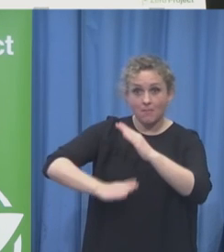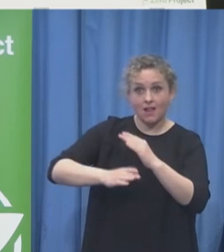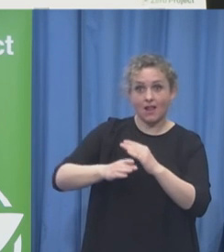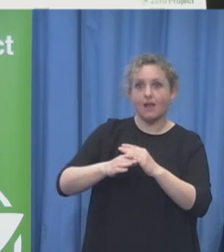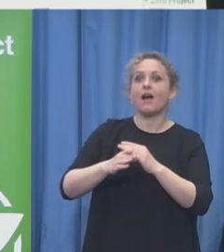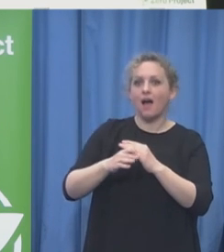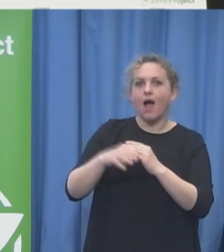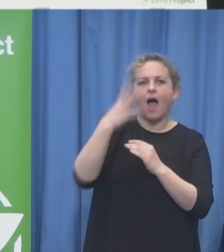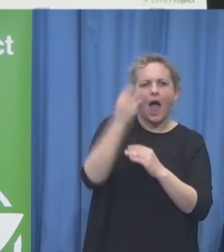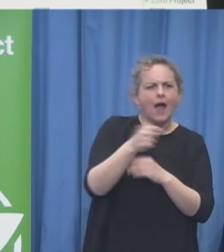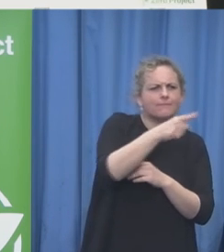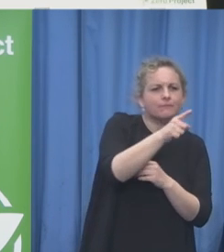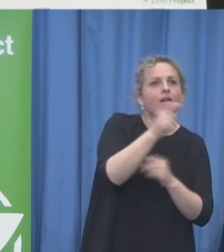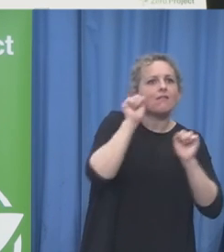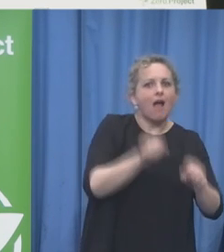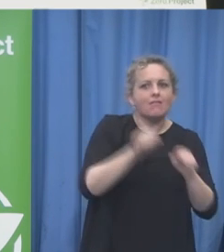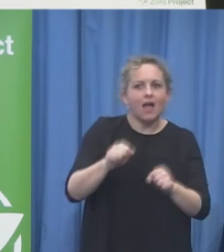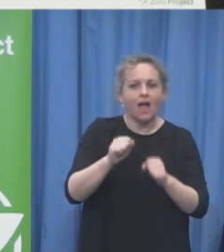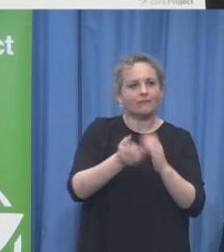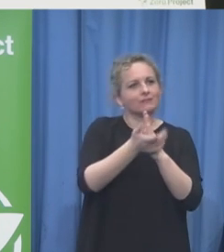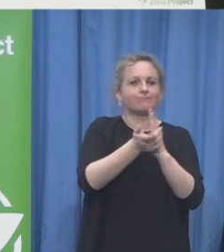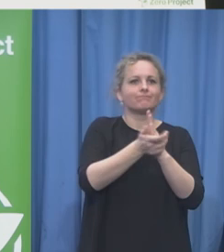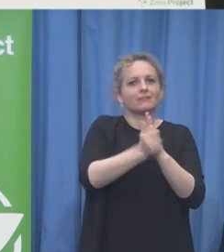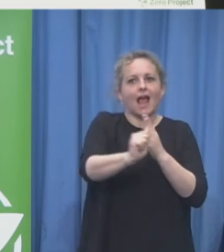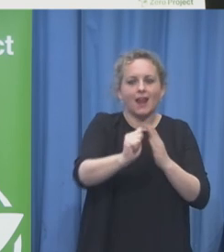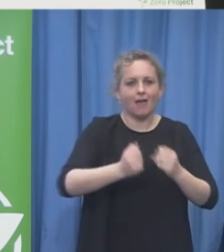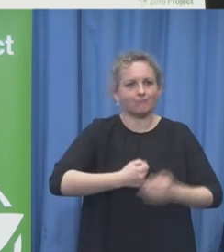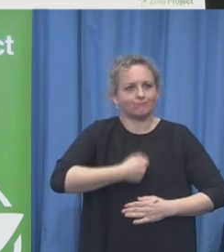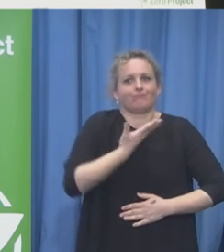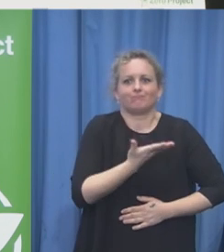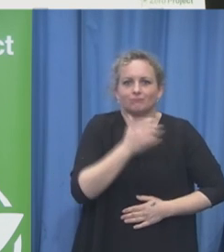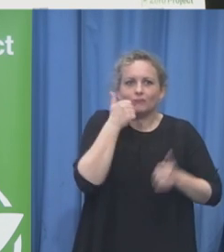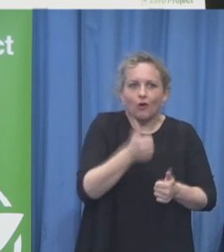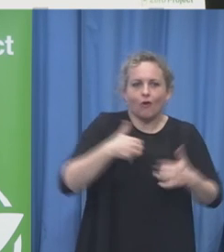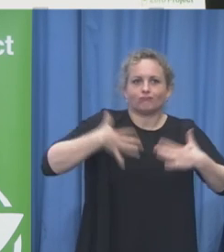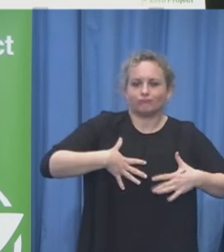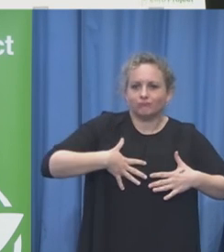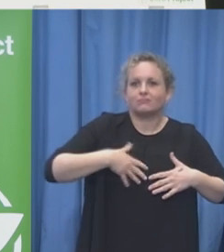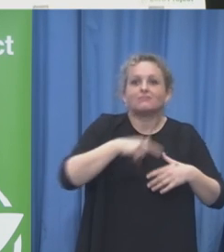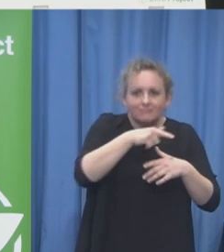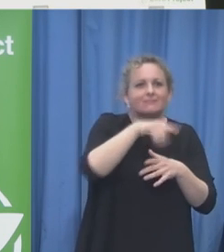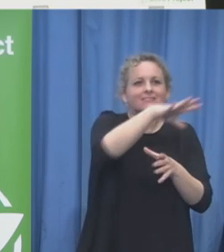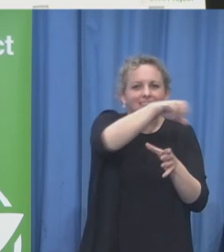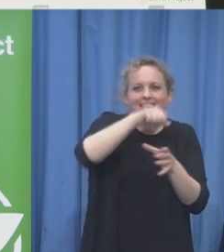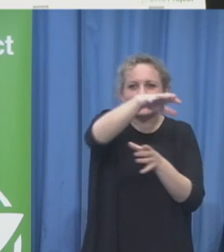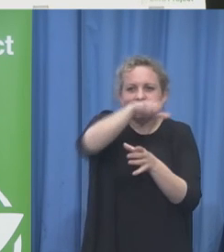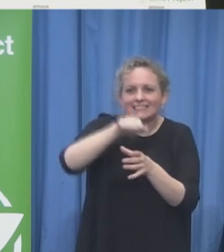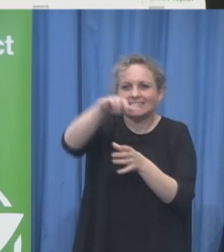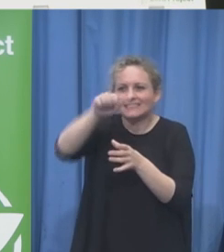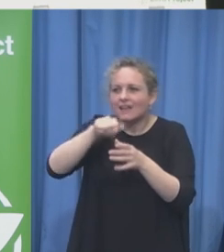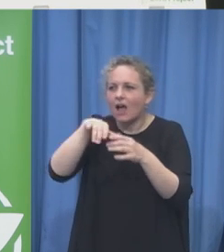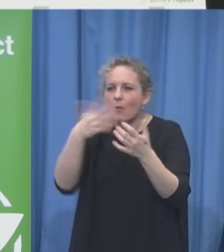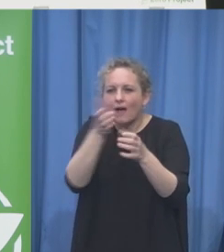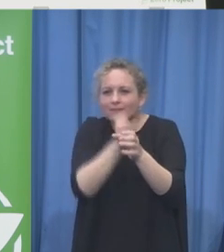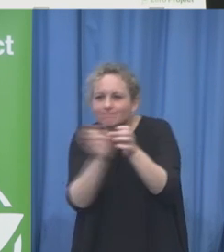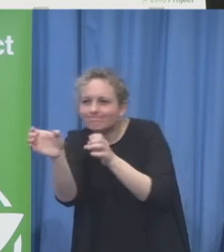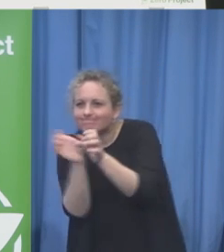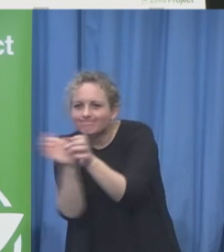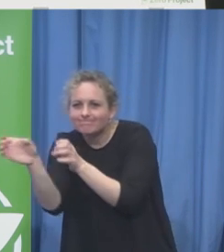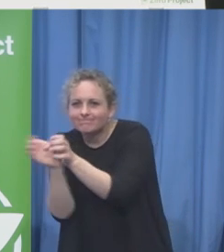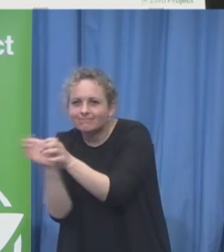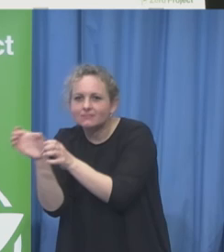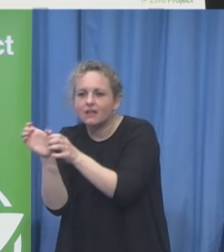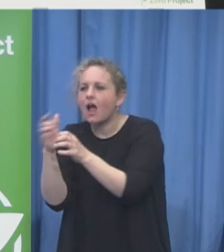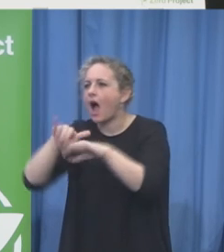learn from many innovators about their life stories and their innovative solutions to help people with disabilities